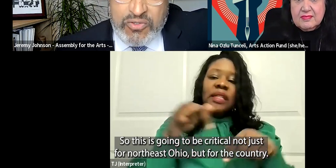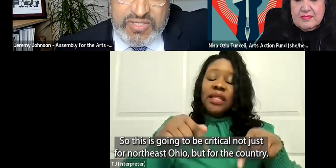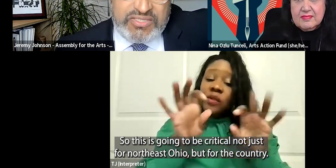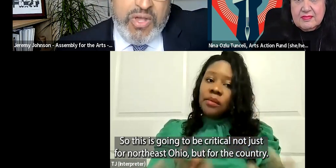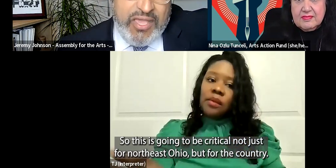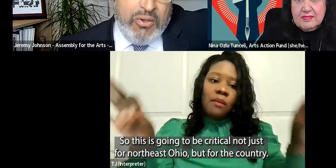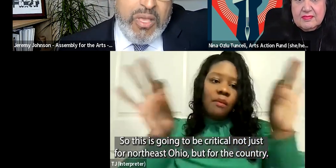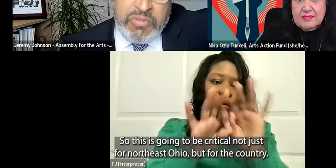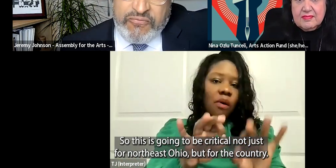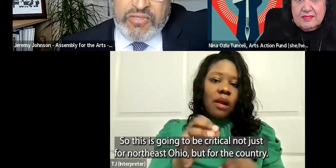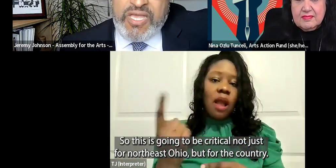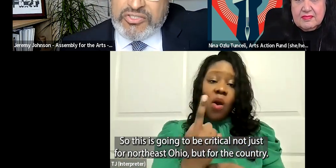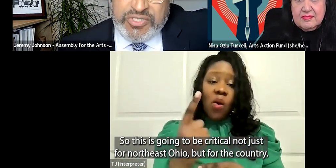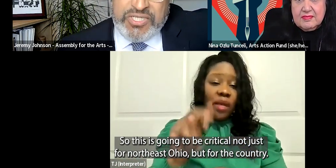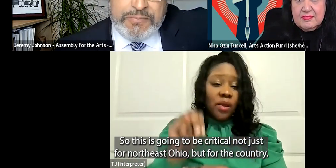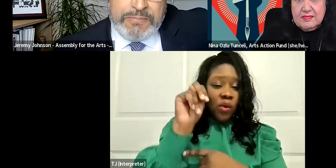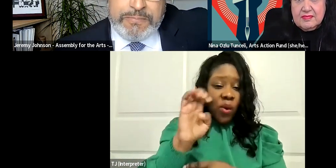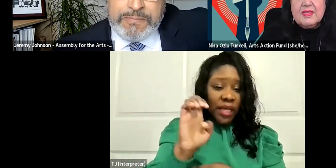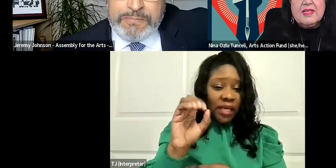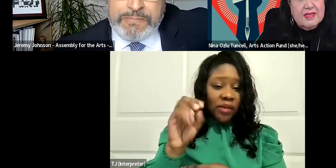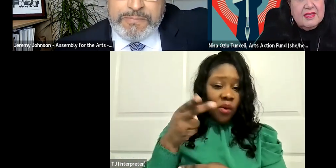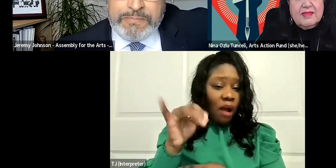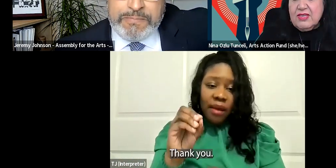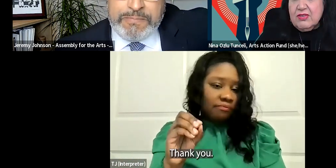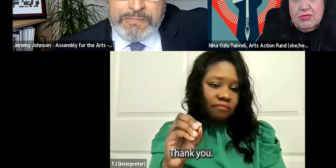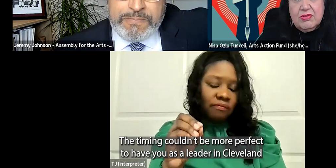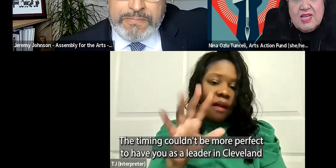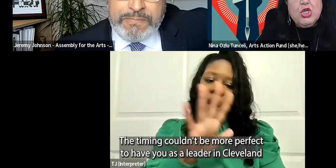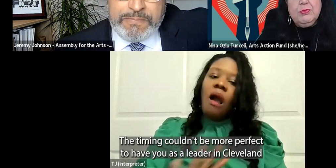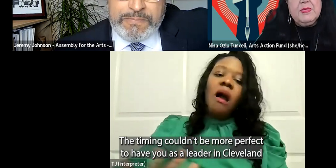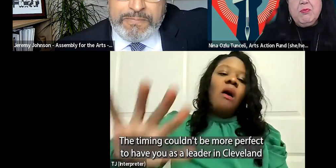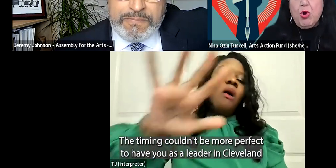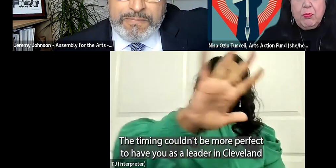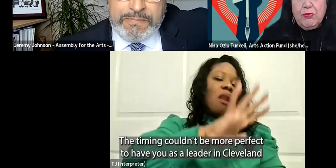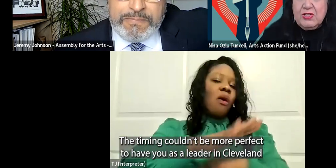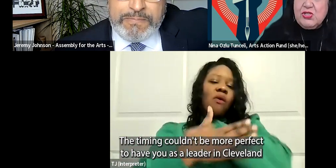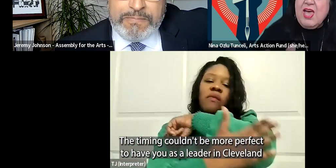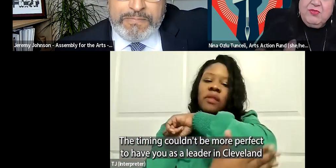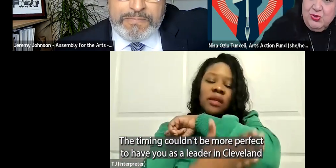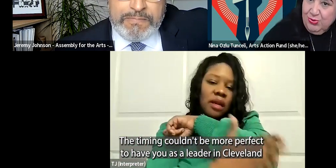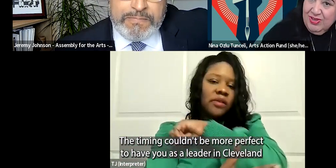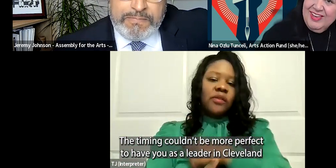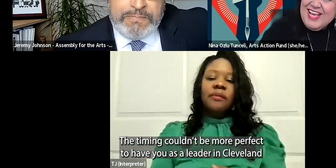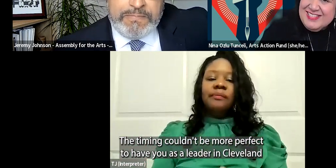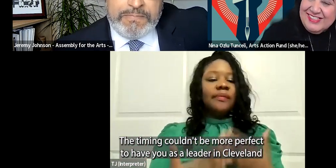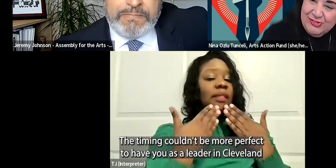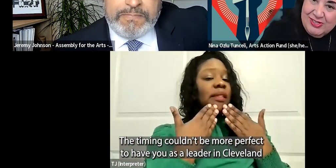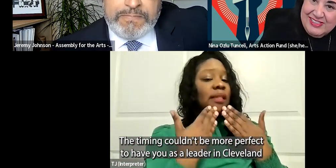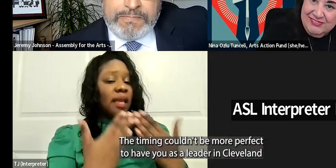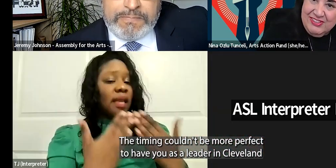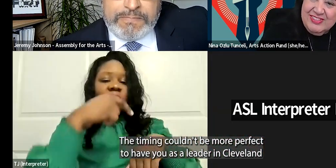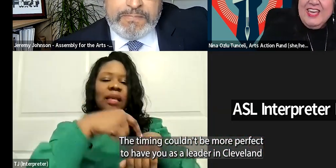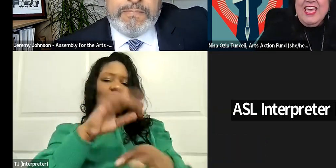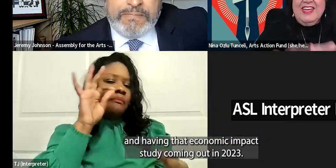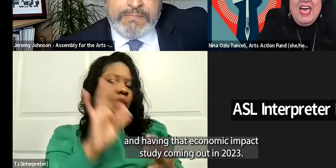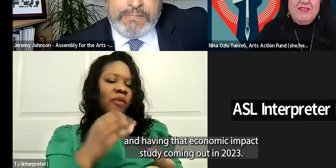not just for Northeast Ohio, but for the country. Thank you. The timing couldn't be more perfect to have you as a